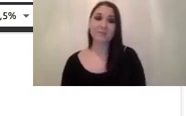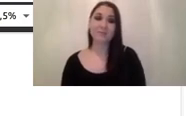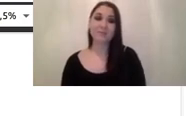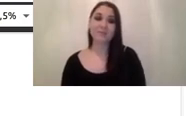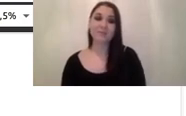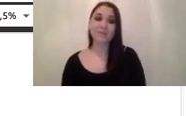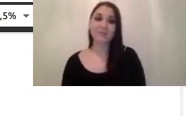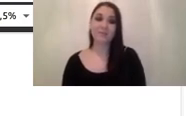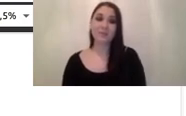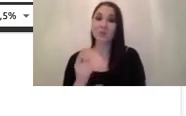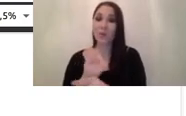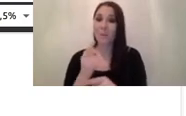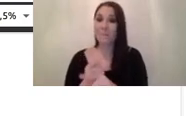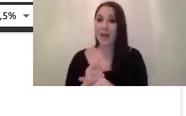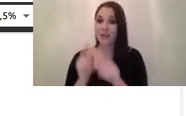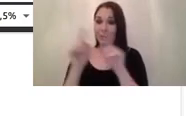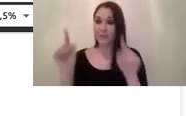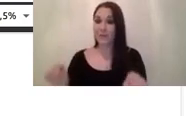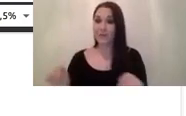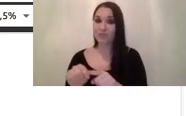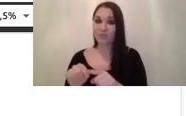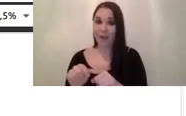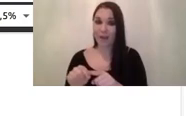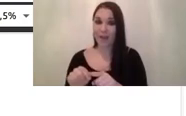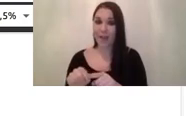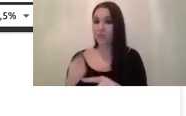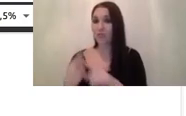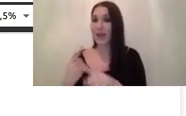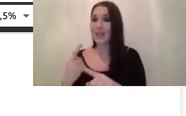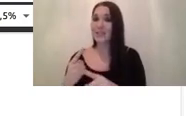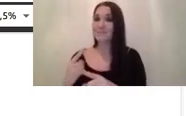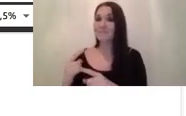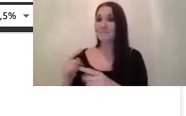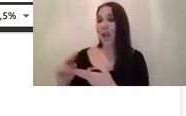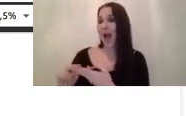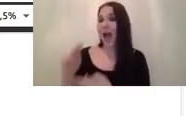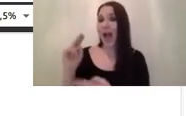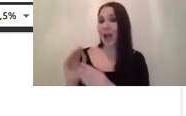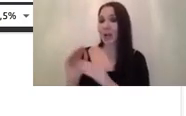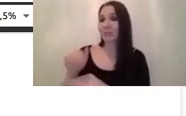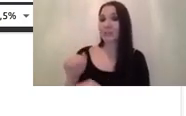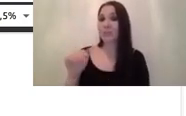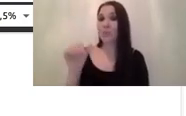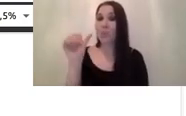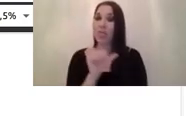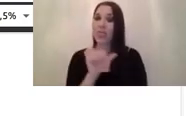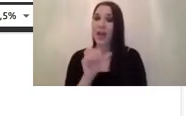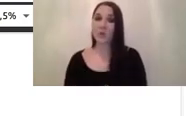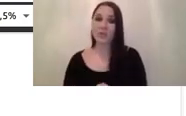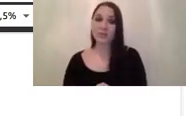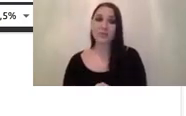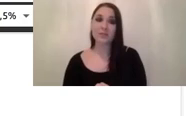higher than 1000 for typical applications of let's say notes or bills inspection uh